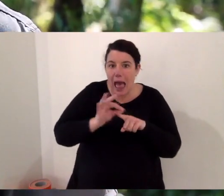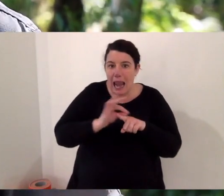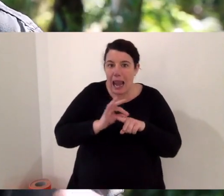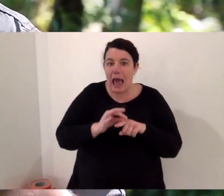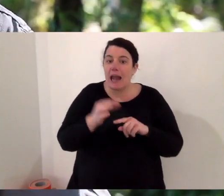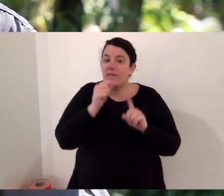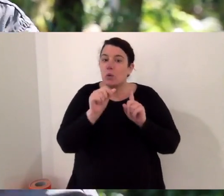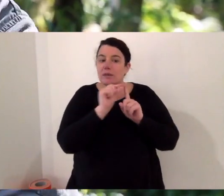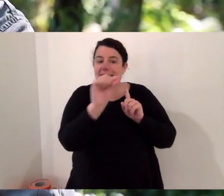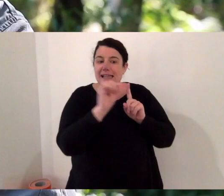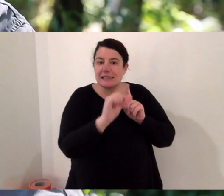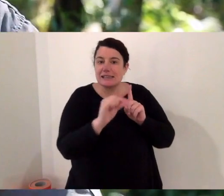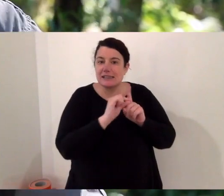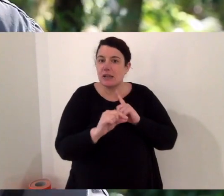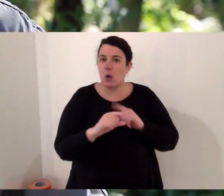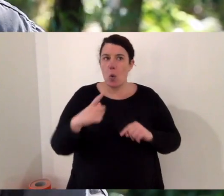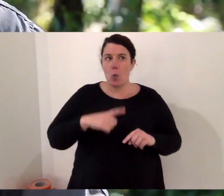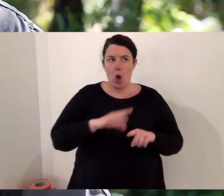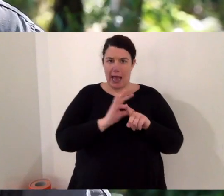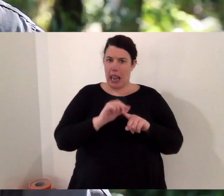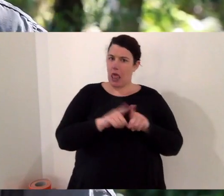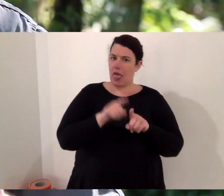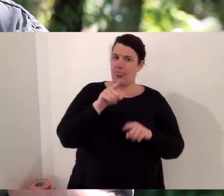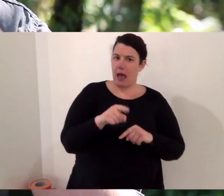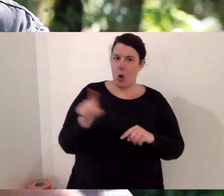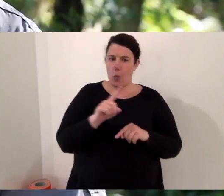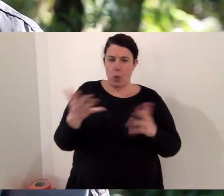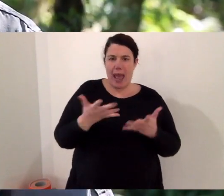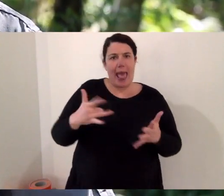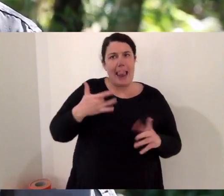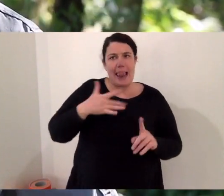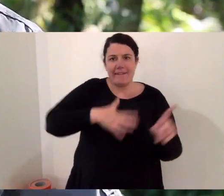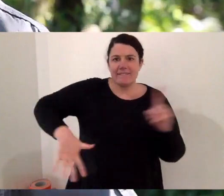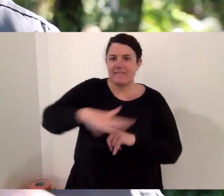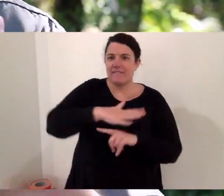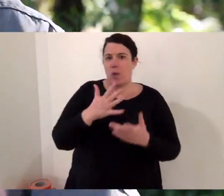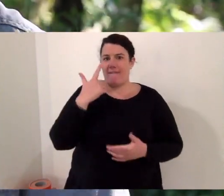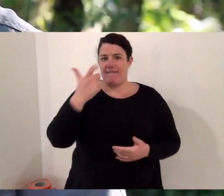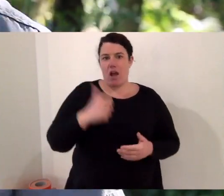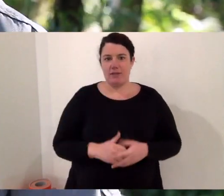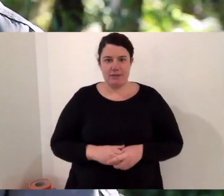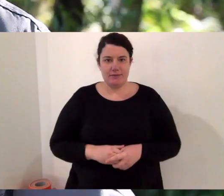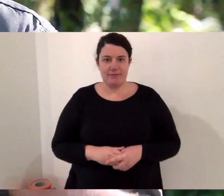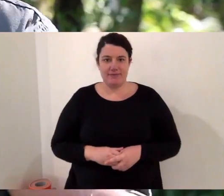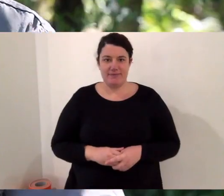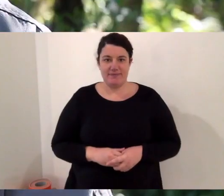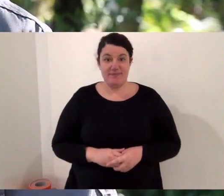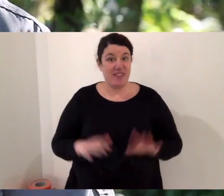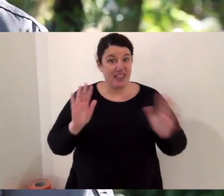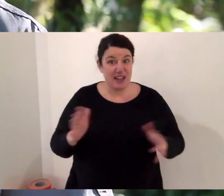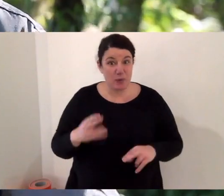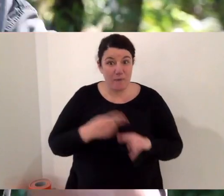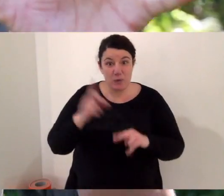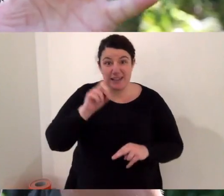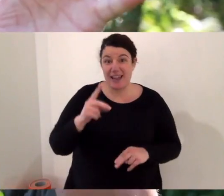favourite. Include its colouration and a couple of sentences on why it's coloured like that, or what habitat it lives in and where it's